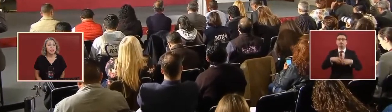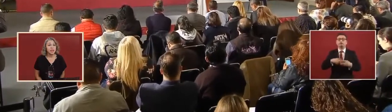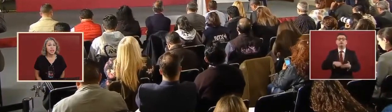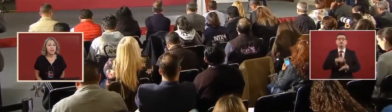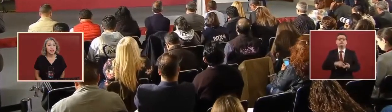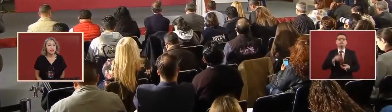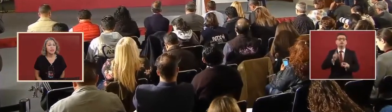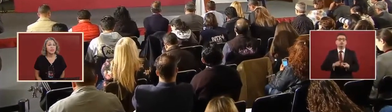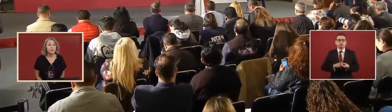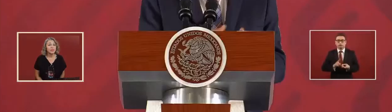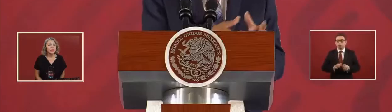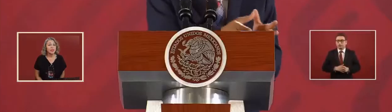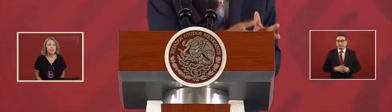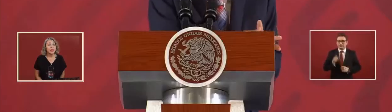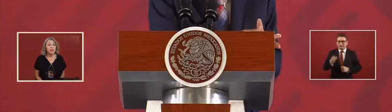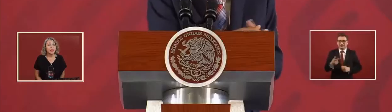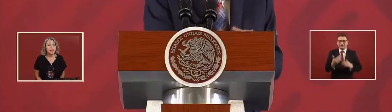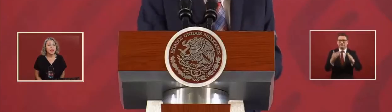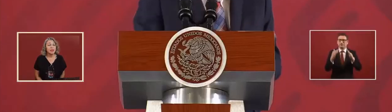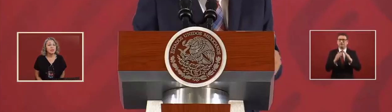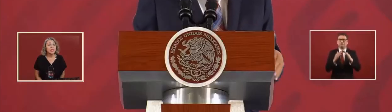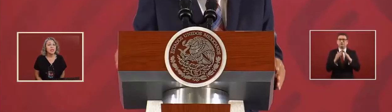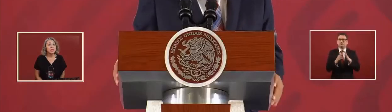And it was a little modest house.